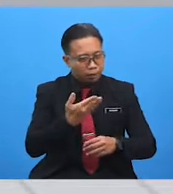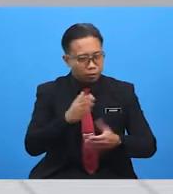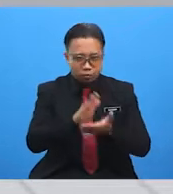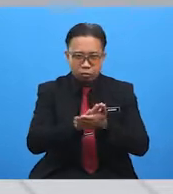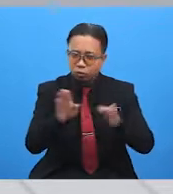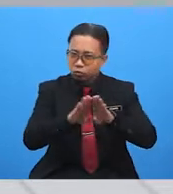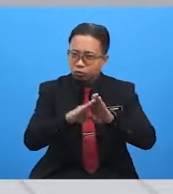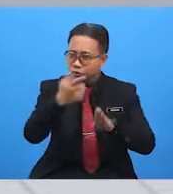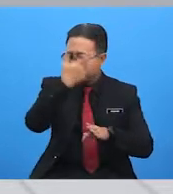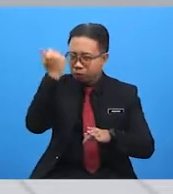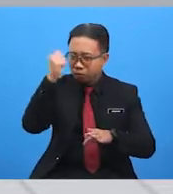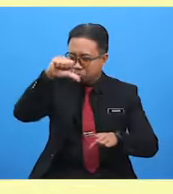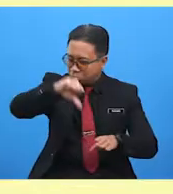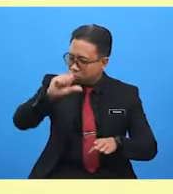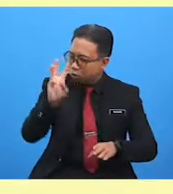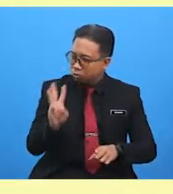bad weather?